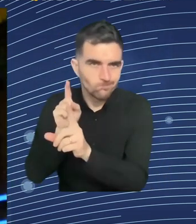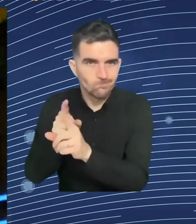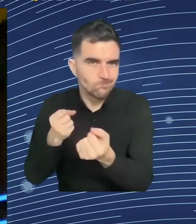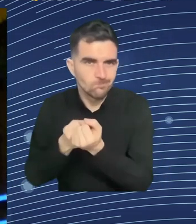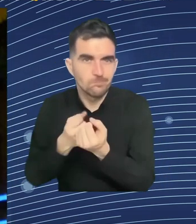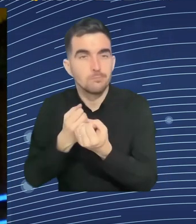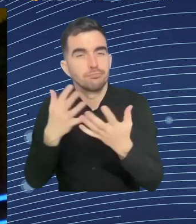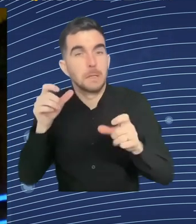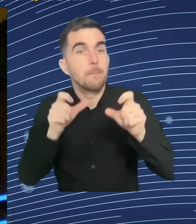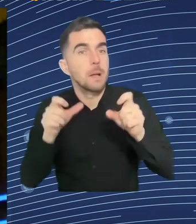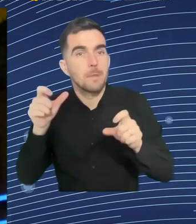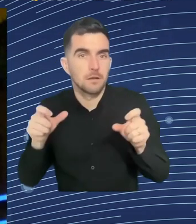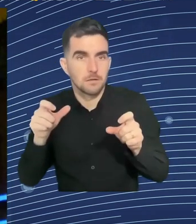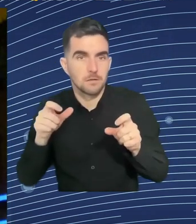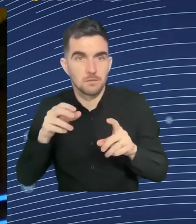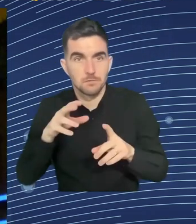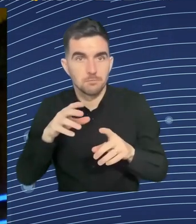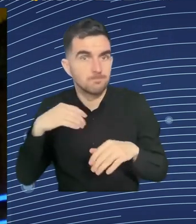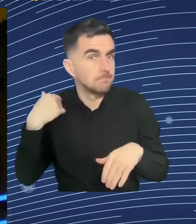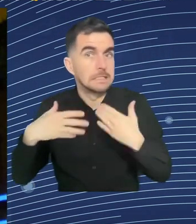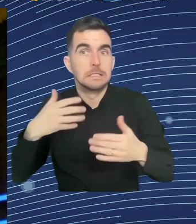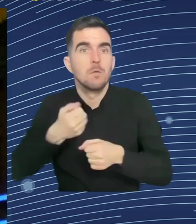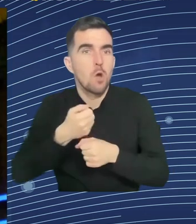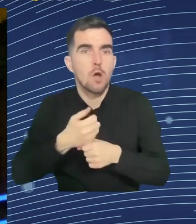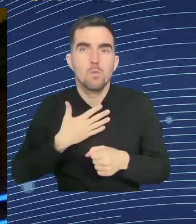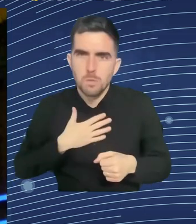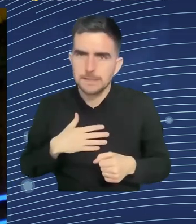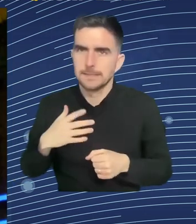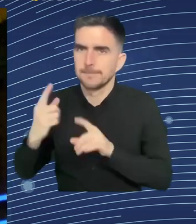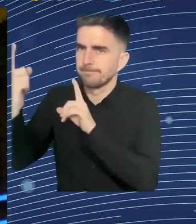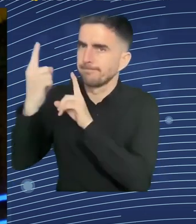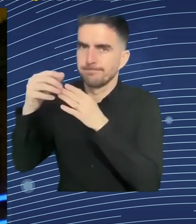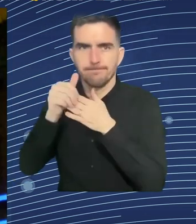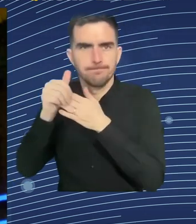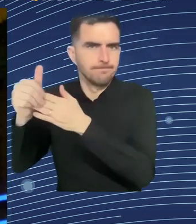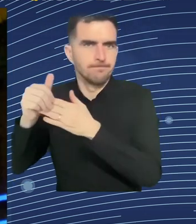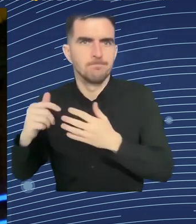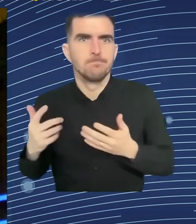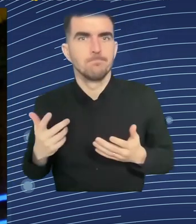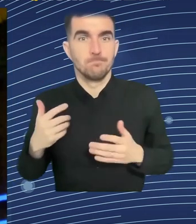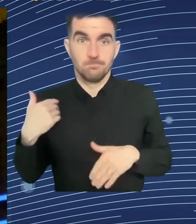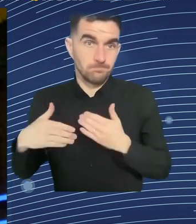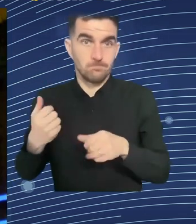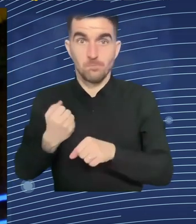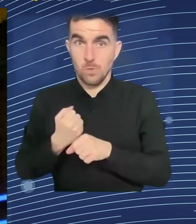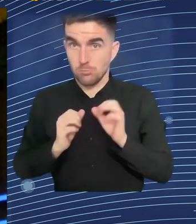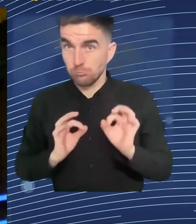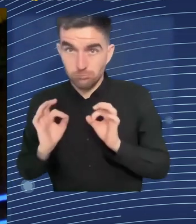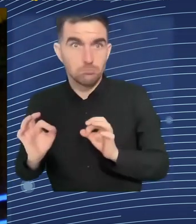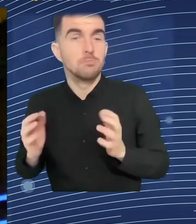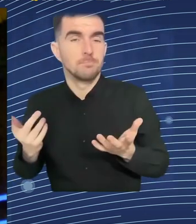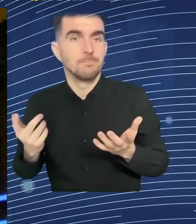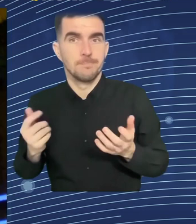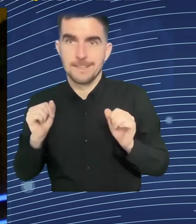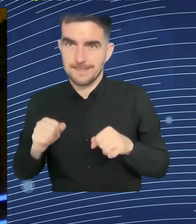by fellow graduates. So we have graduates who've been placed, let's say, in the tech sector in Company X, and then maybe in Company Y from the same